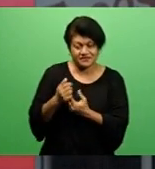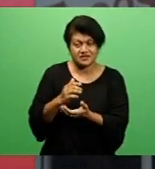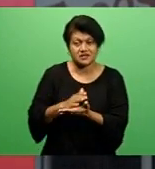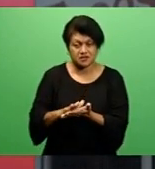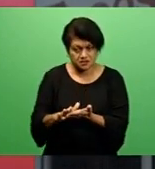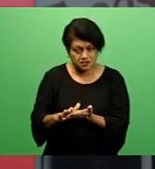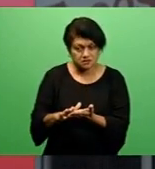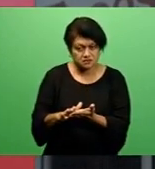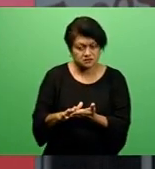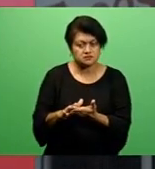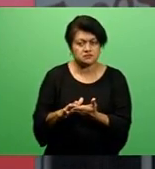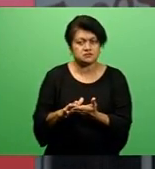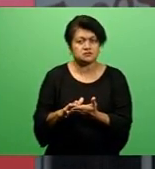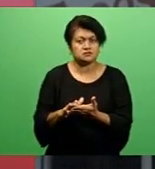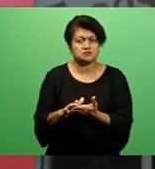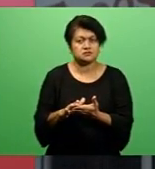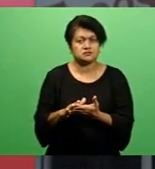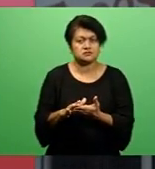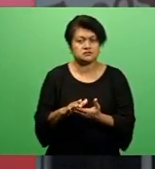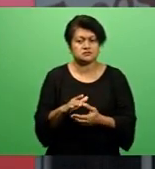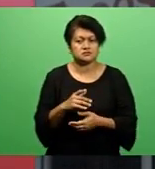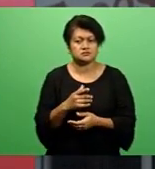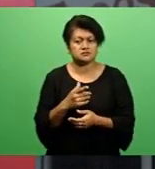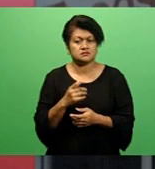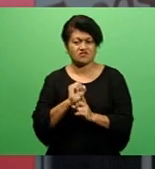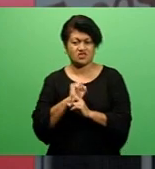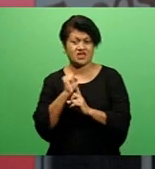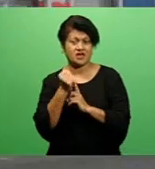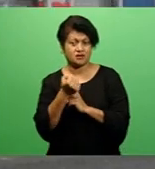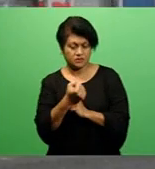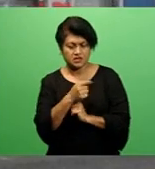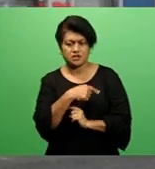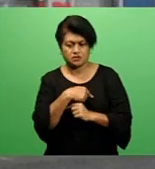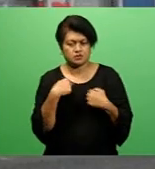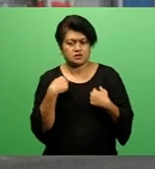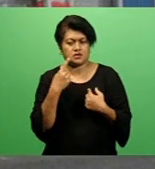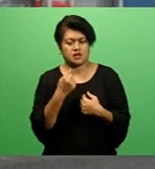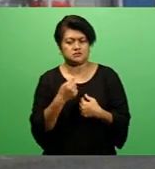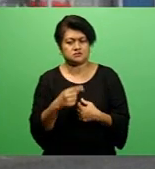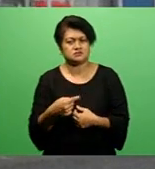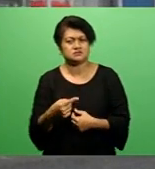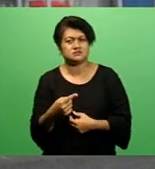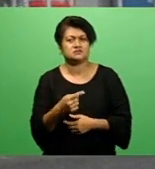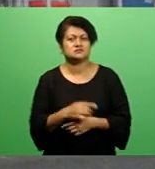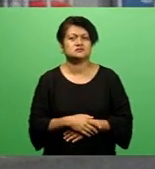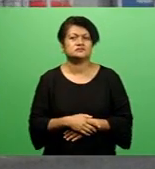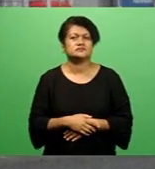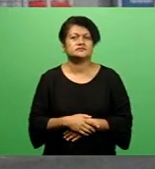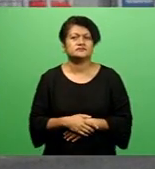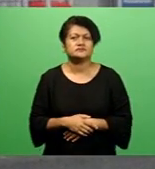standards, national standards. And if it's safe to the environment, we will immediately uplift the prohibition notice that is in place.